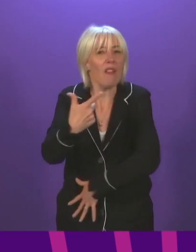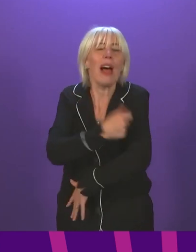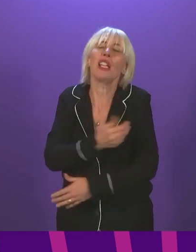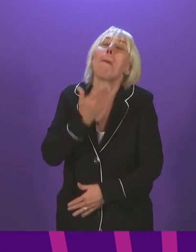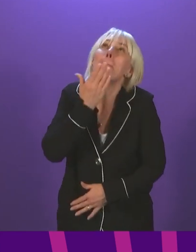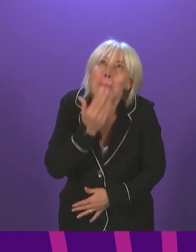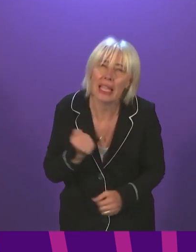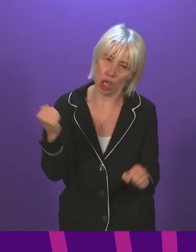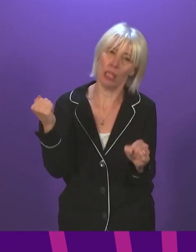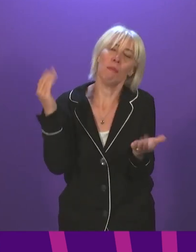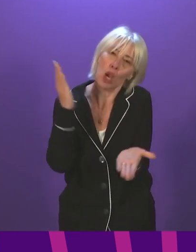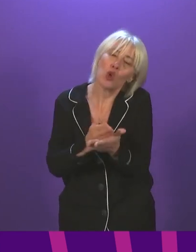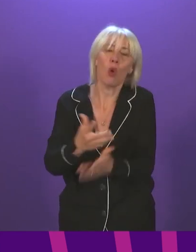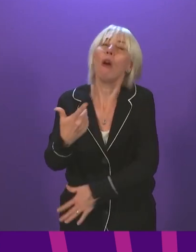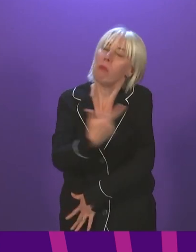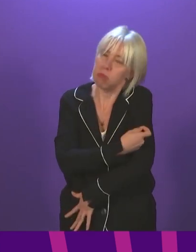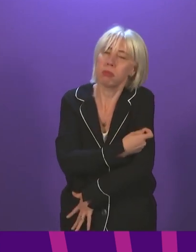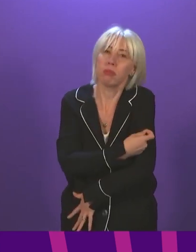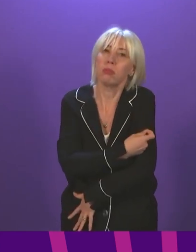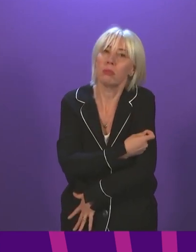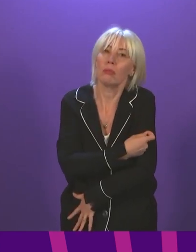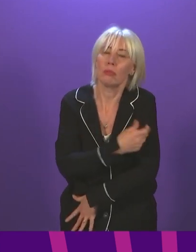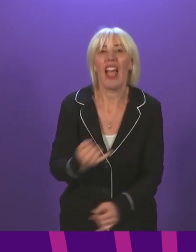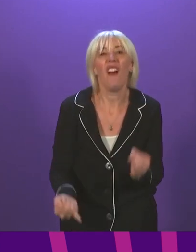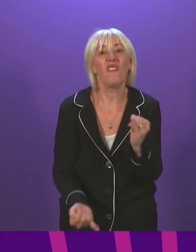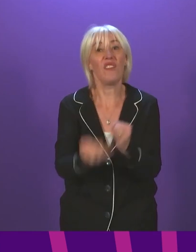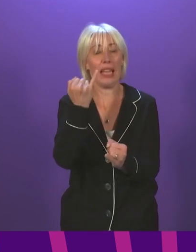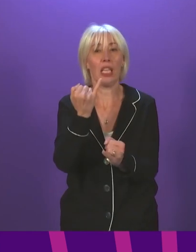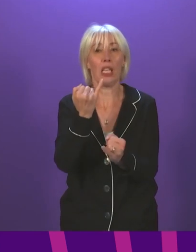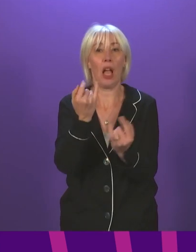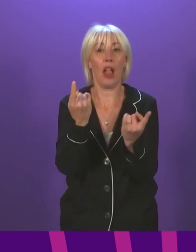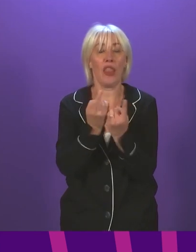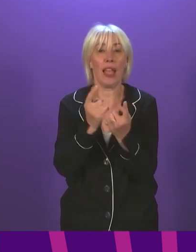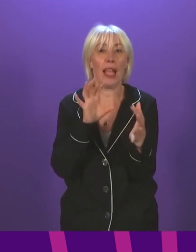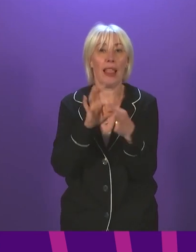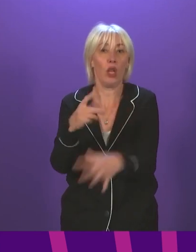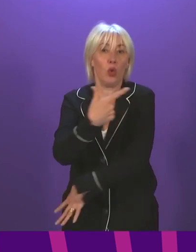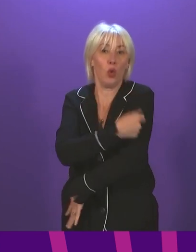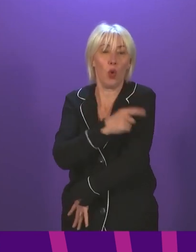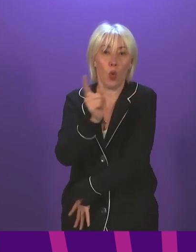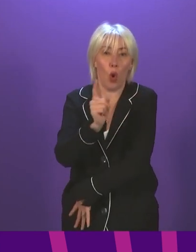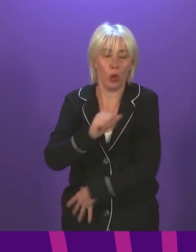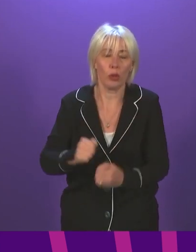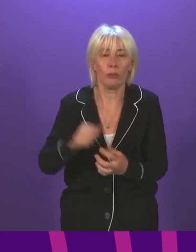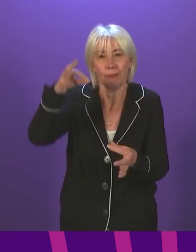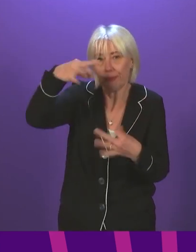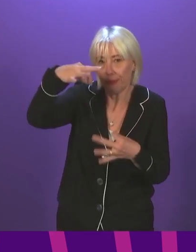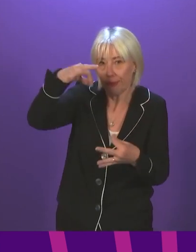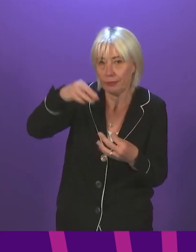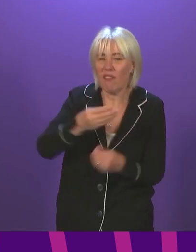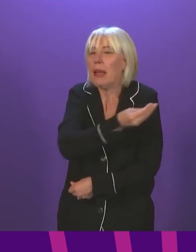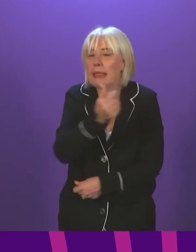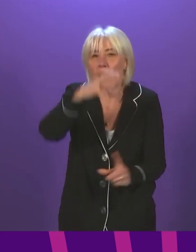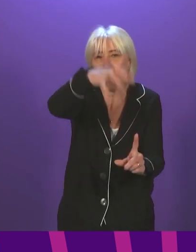do take up the opportunity. The final point about vaccination I want to touch on very briefly is certification for